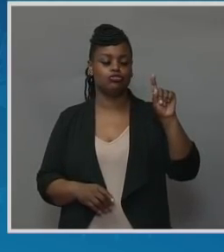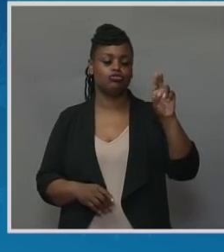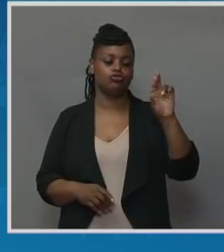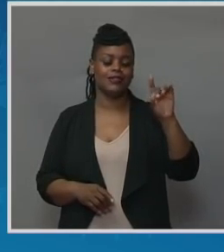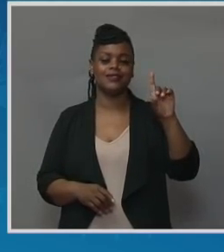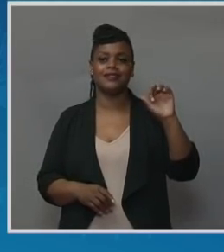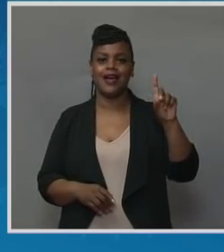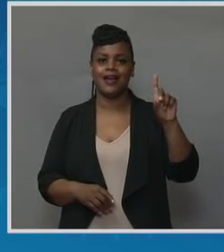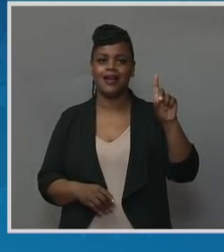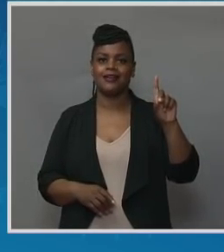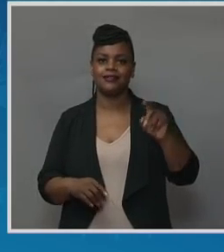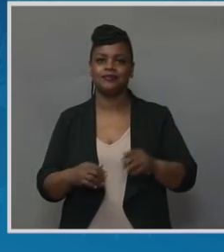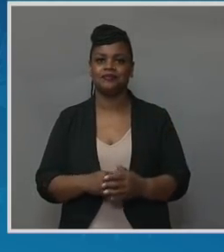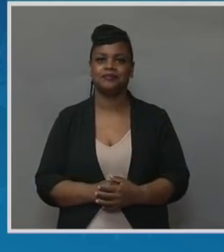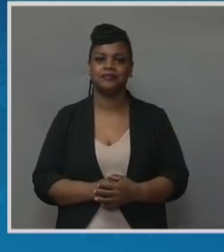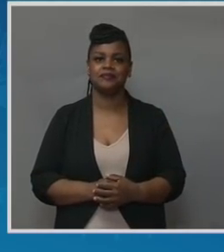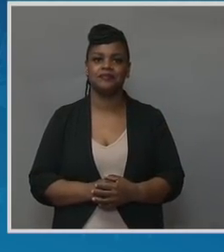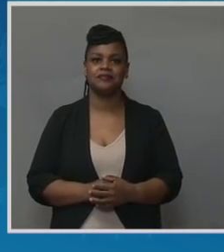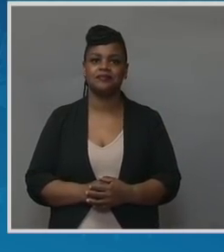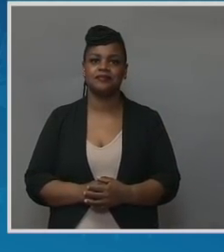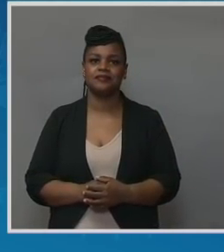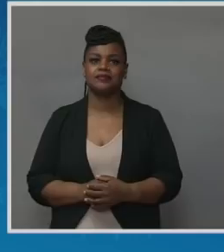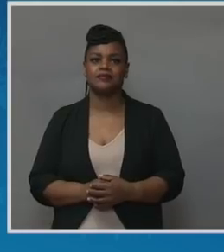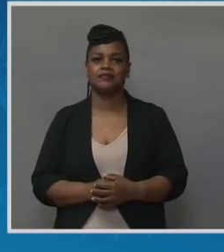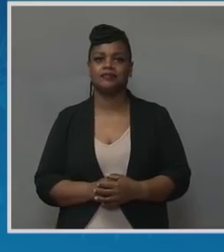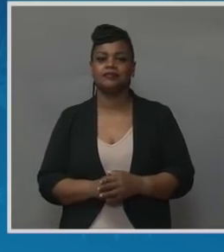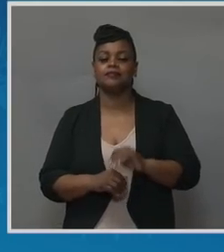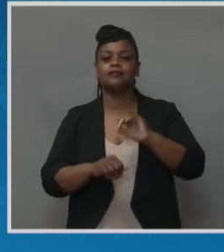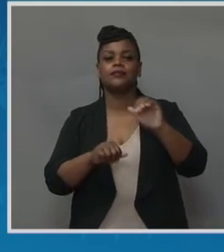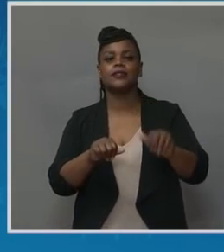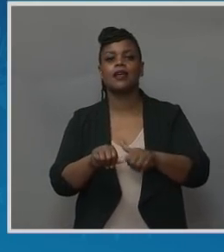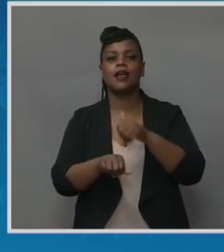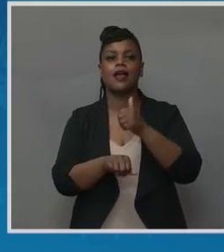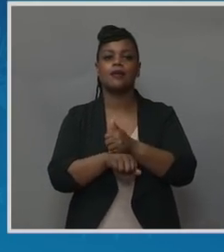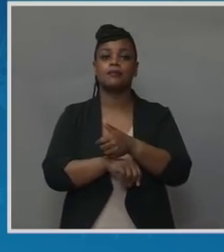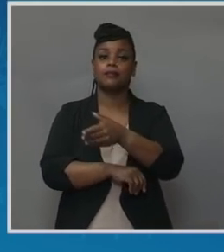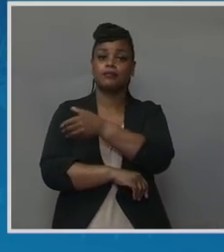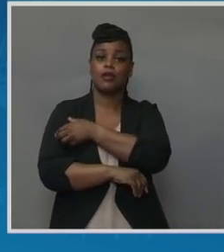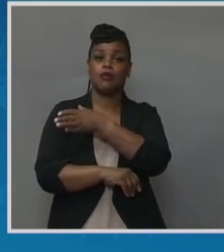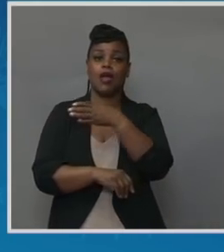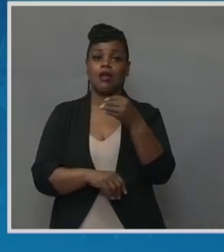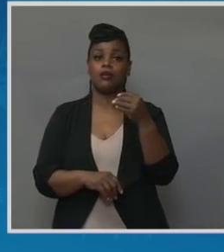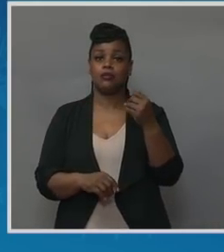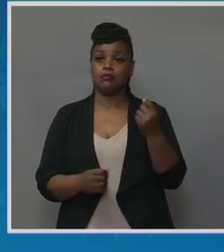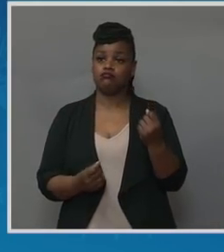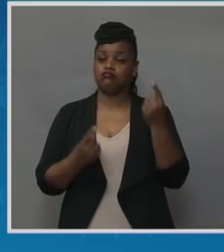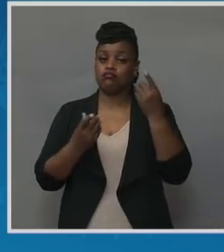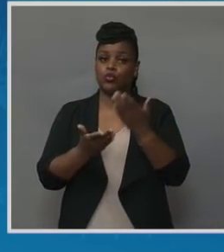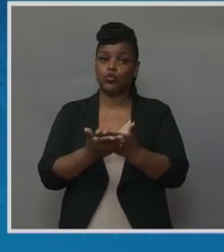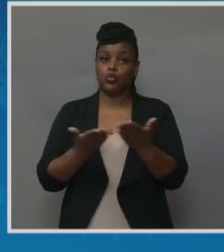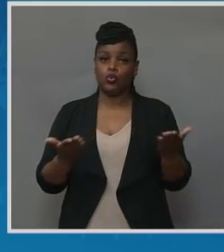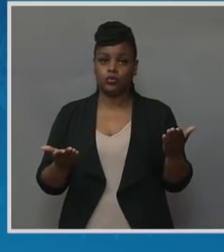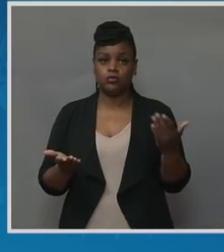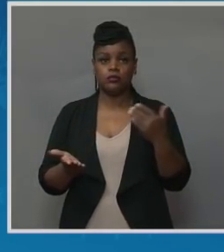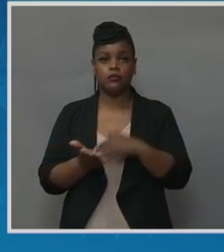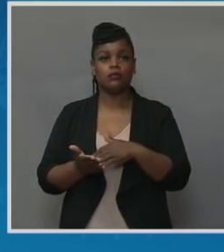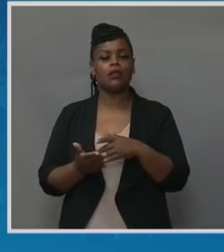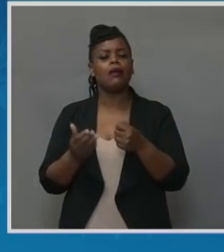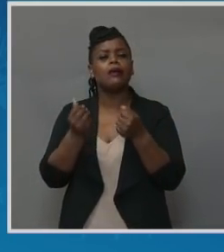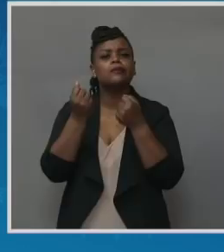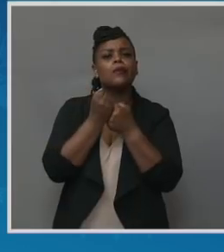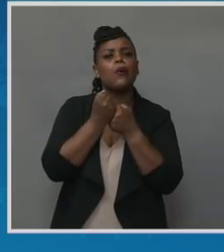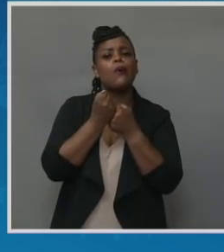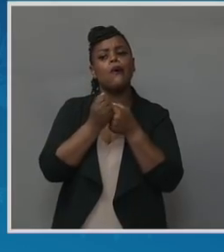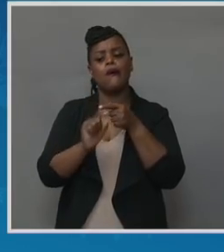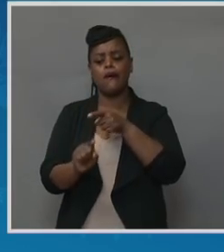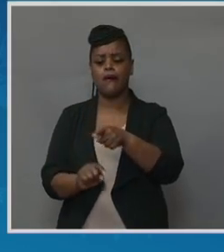she's the founder of Empowering Awakening Resource Center, which offers support to children and young people to